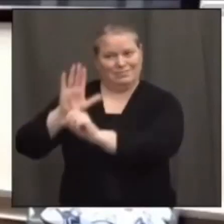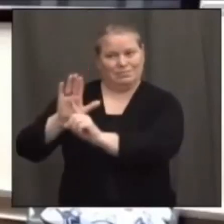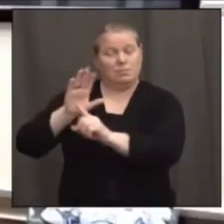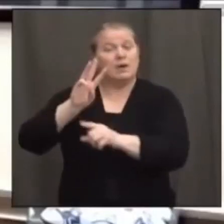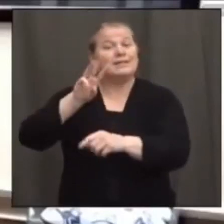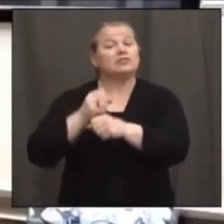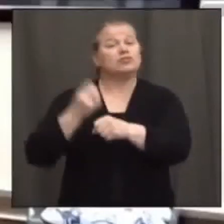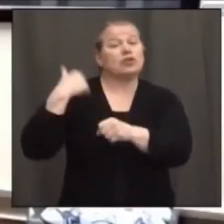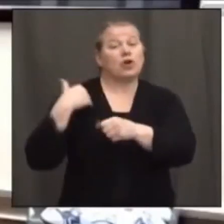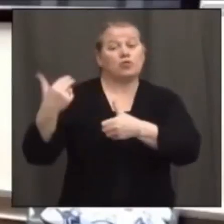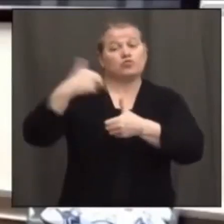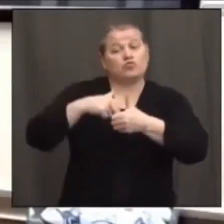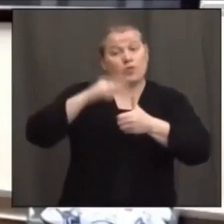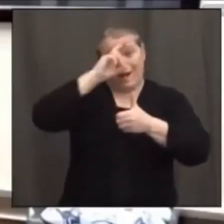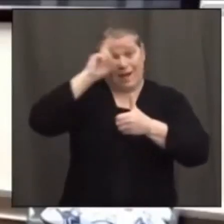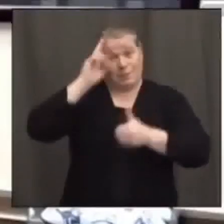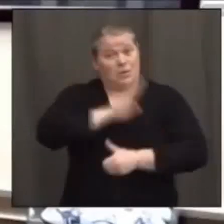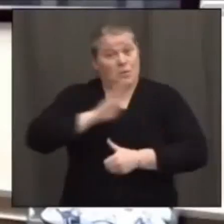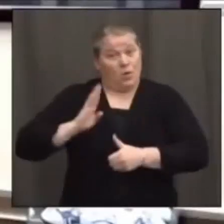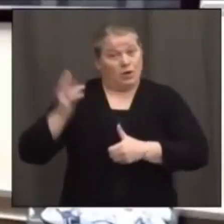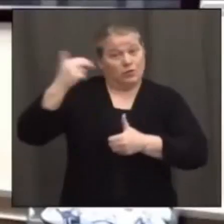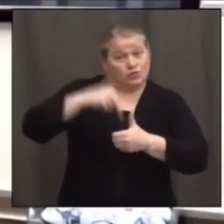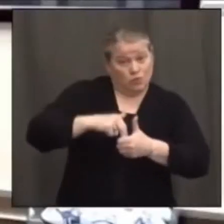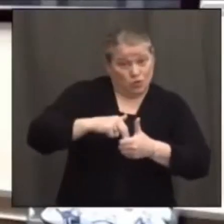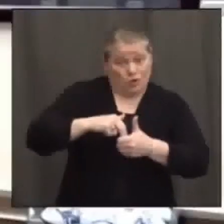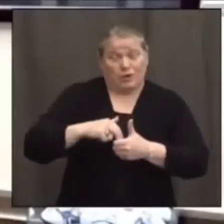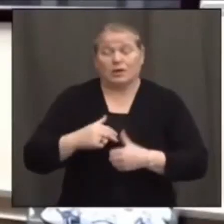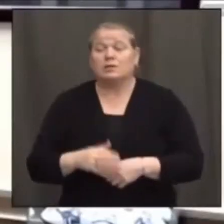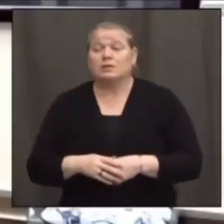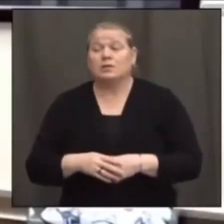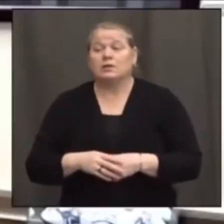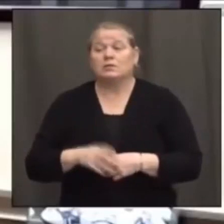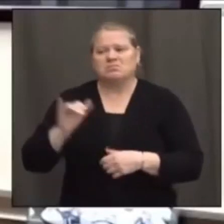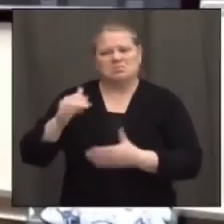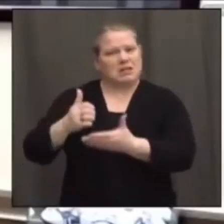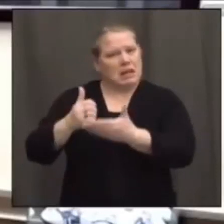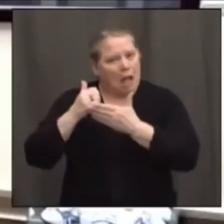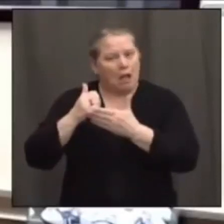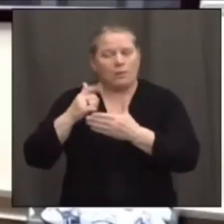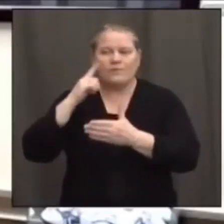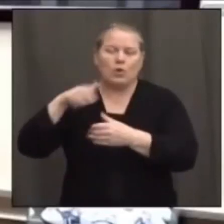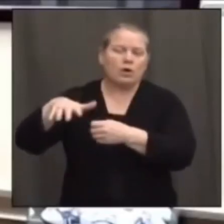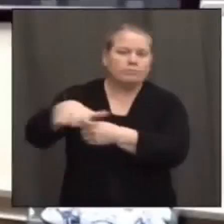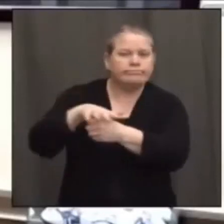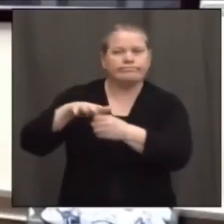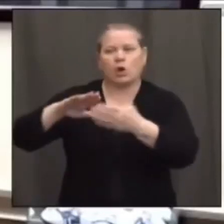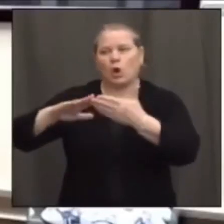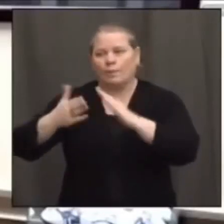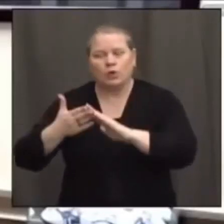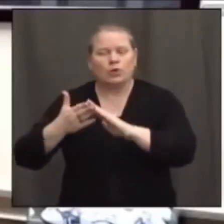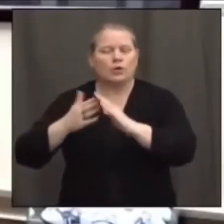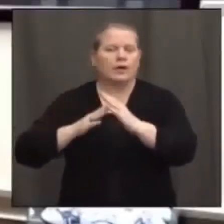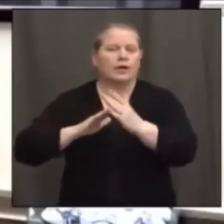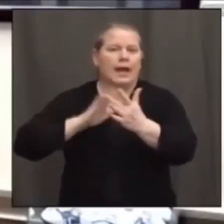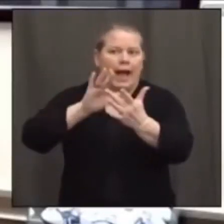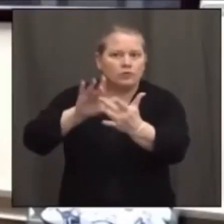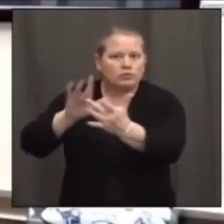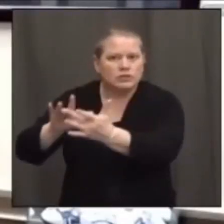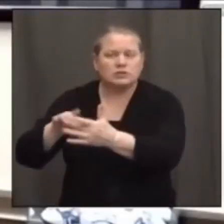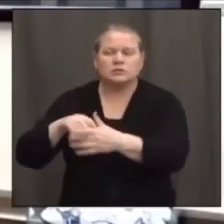develop this unique relationship where we do a lot of outreach. We do local community sessions where